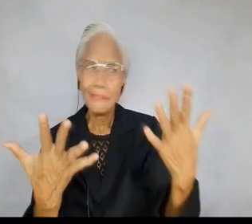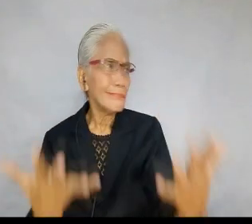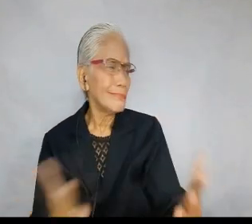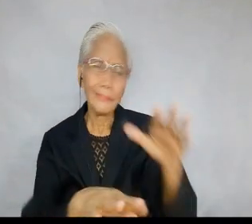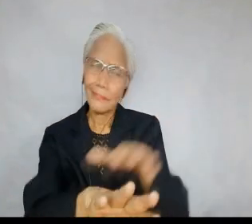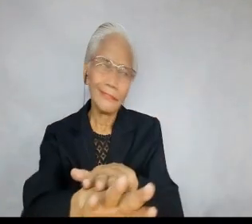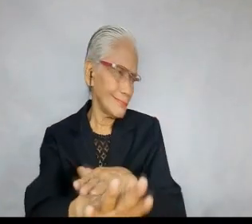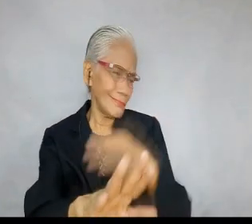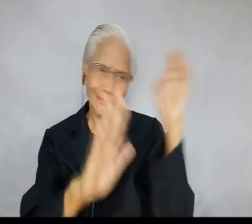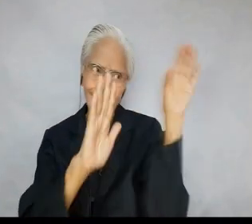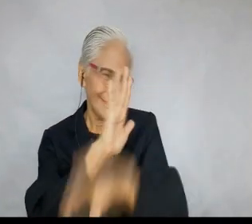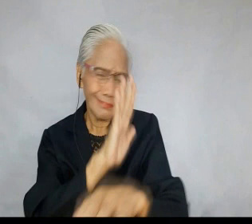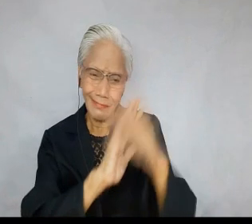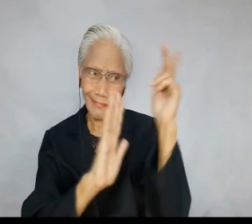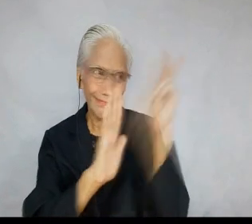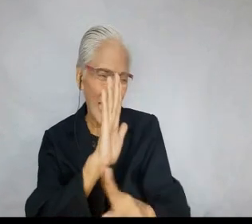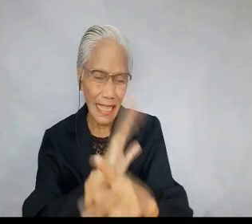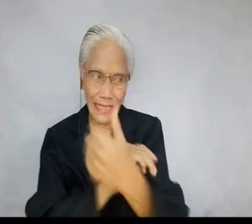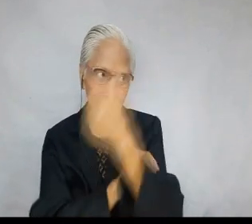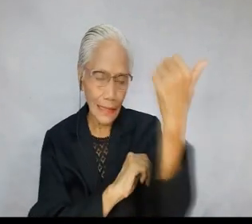would be very slow to condemn and punish others.